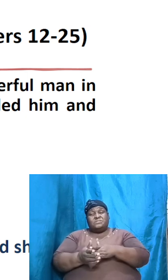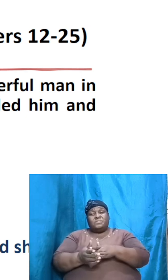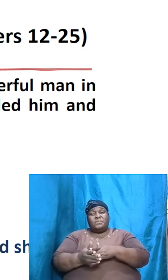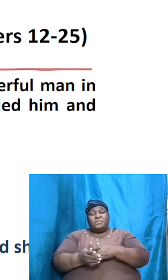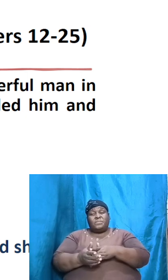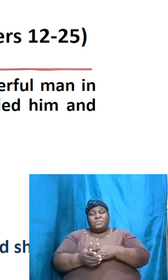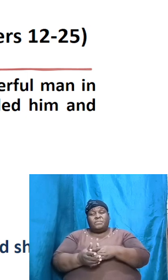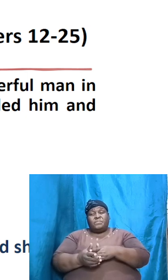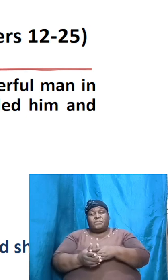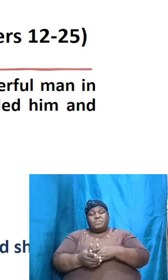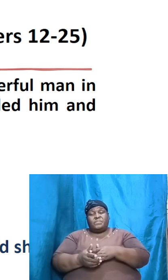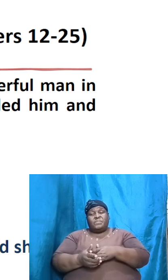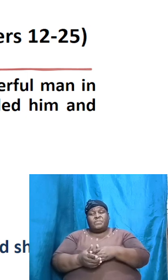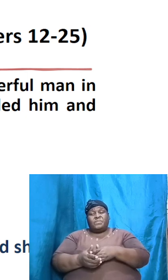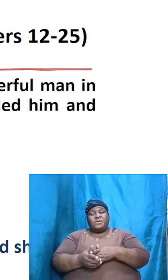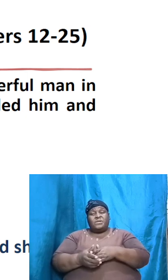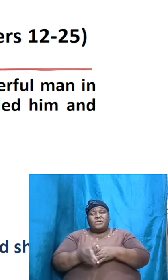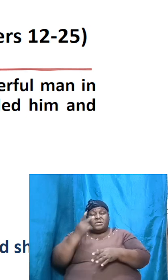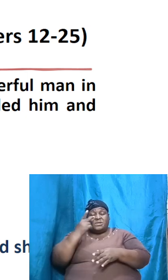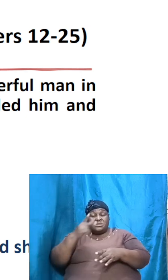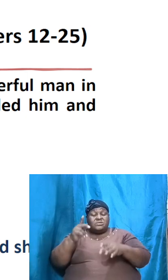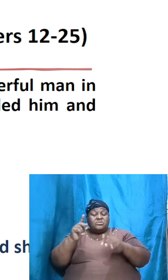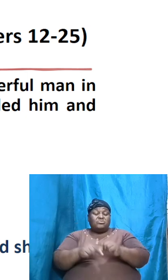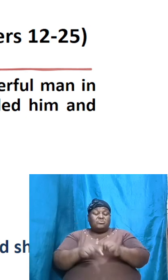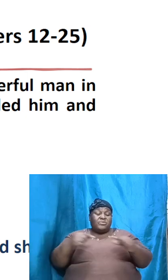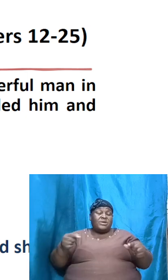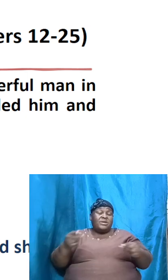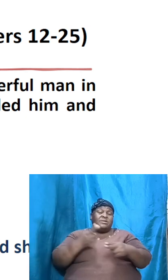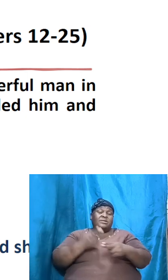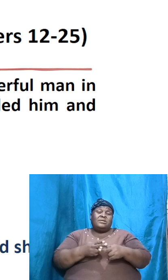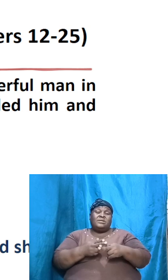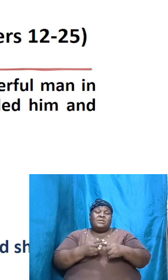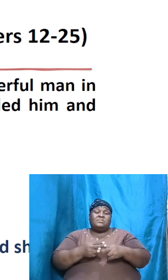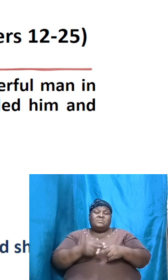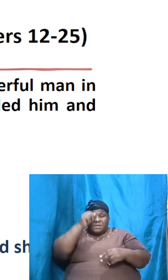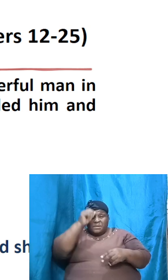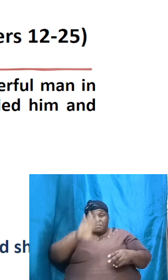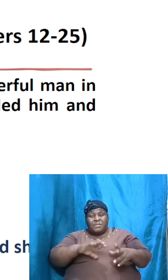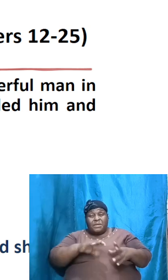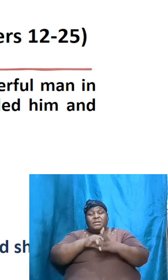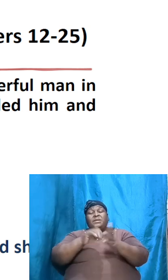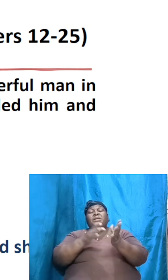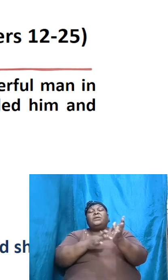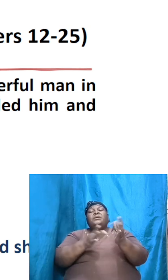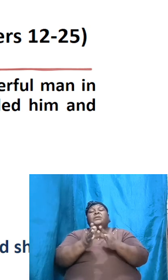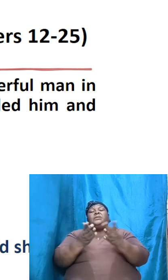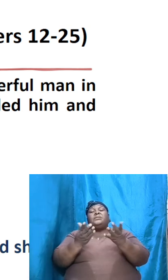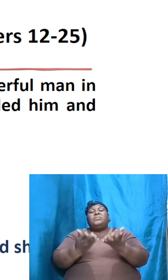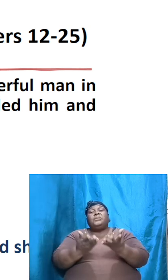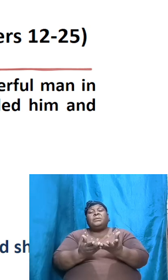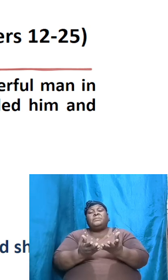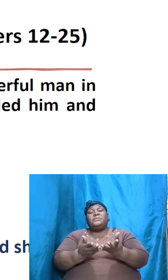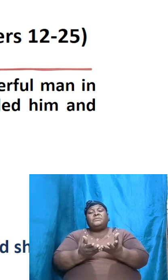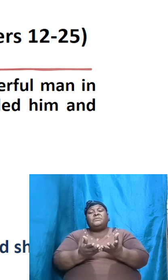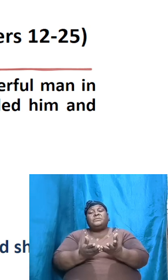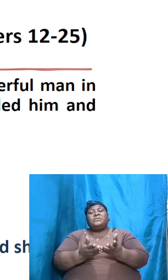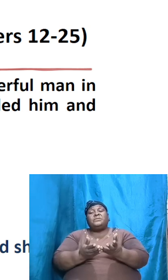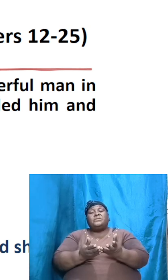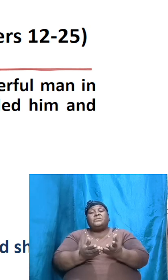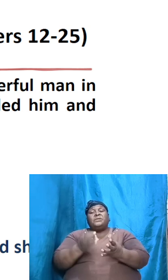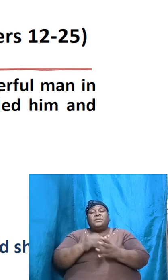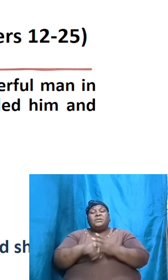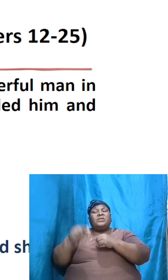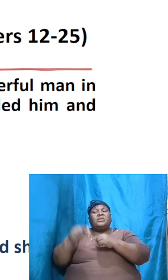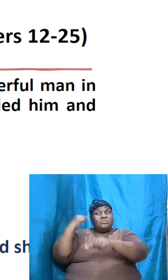would have seen some great names, men in the Bible that was in the